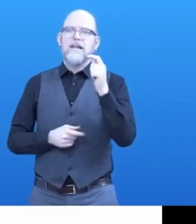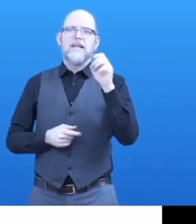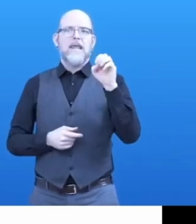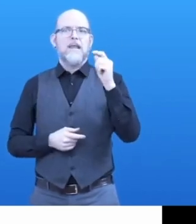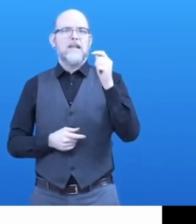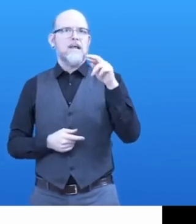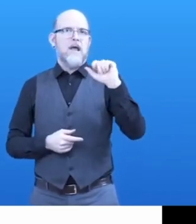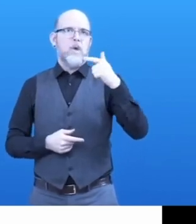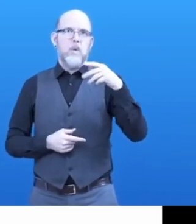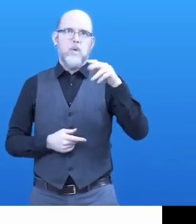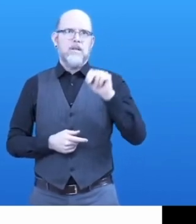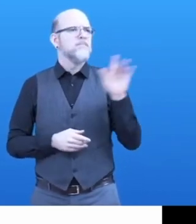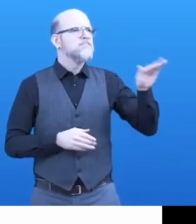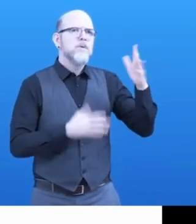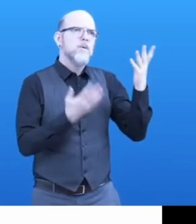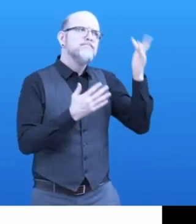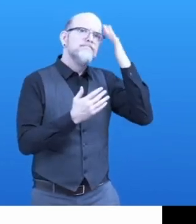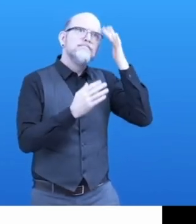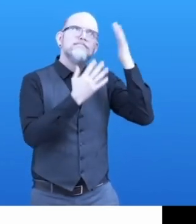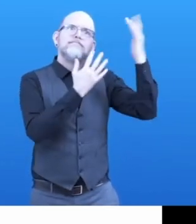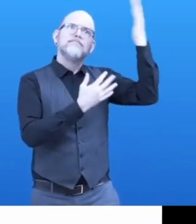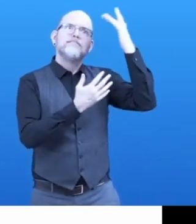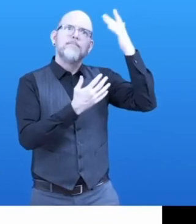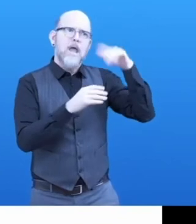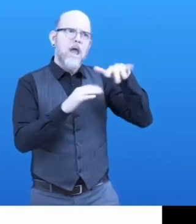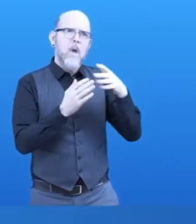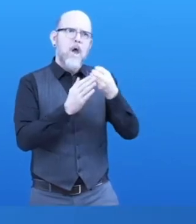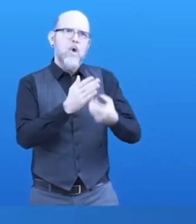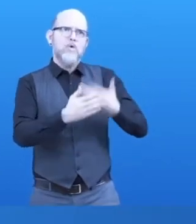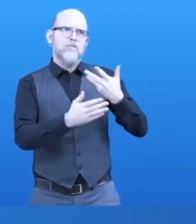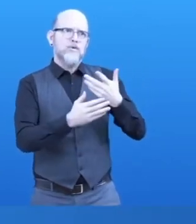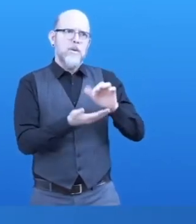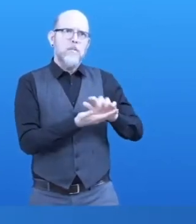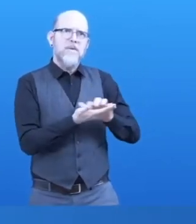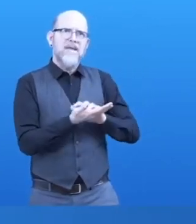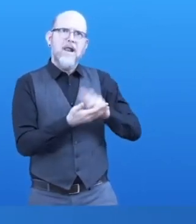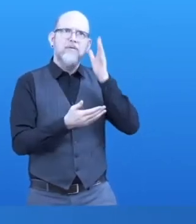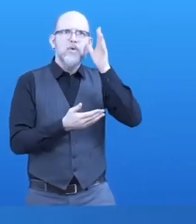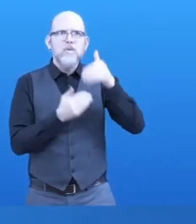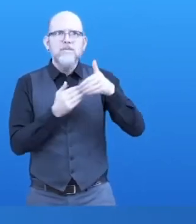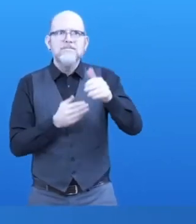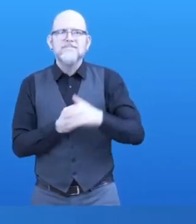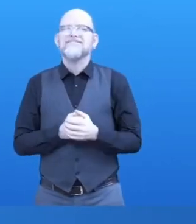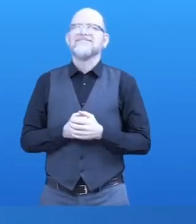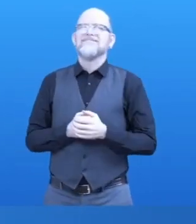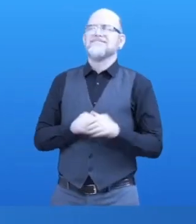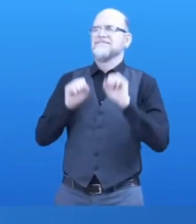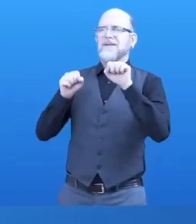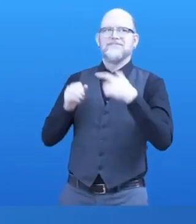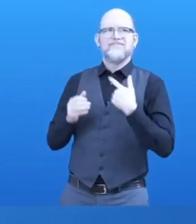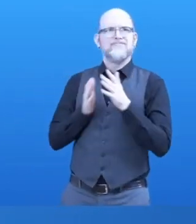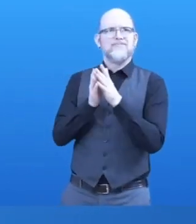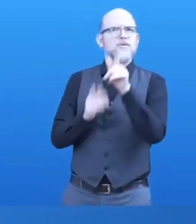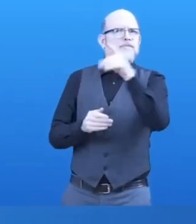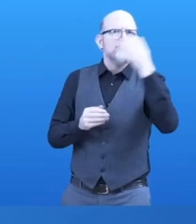could look like in the future. Michael, tell us more. Imagine you are one of the 43 million blind people